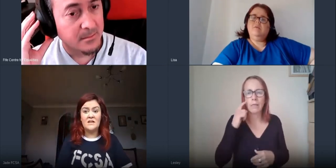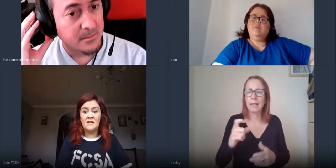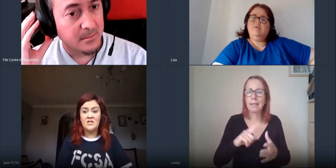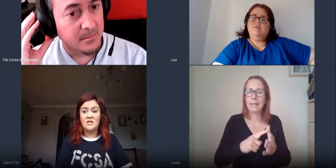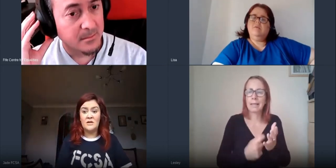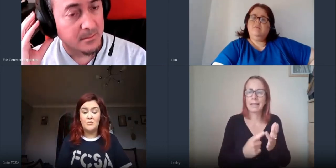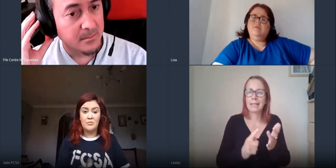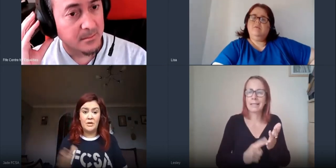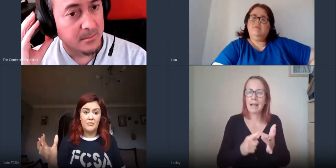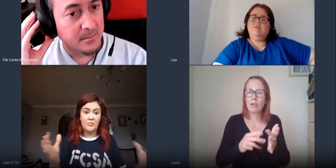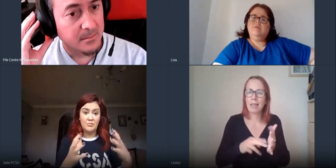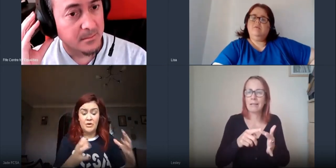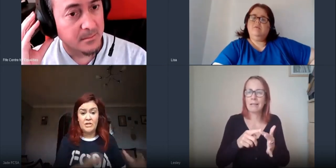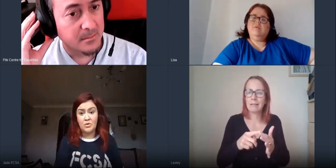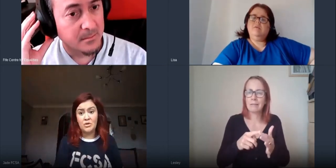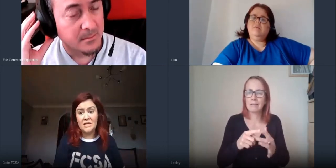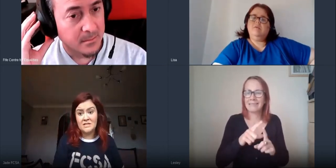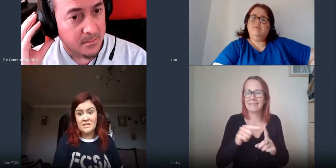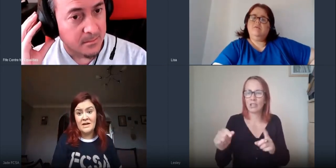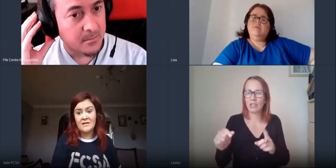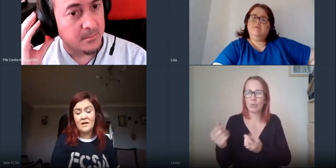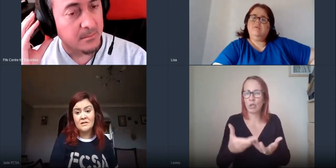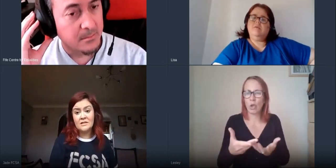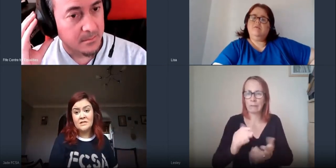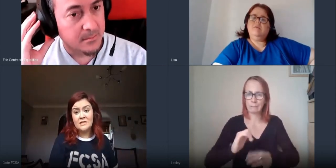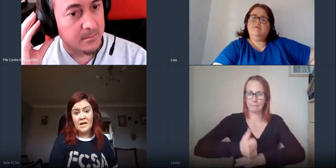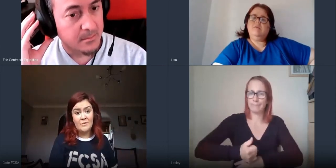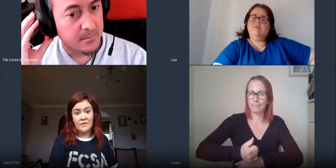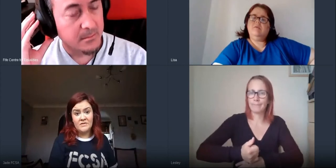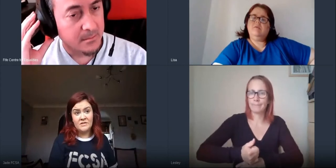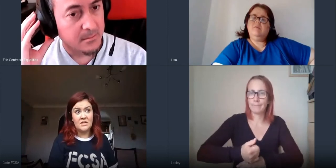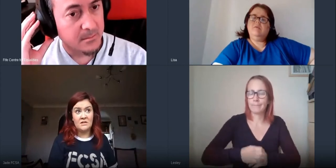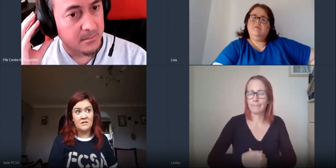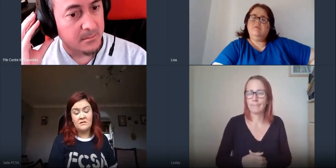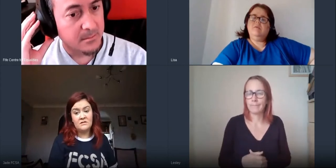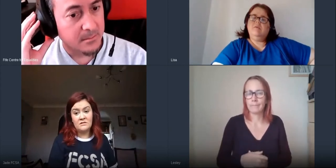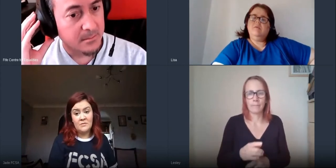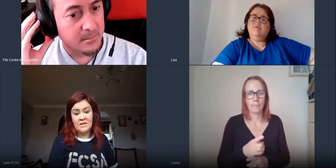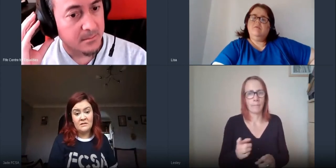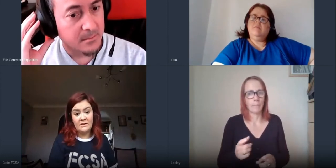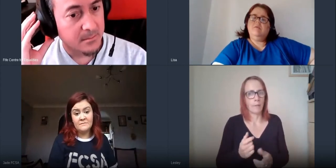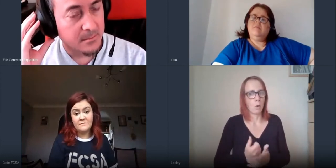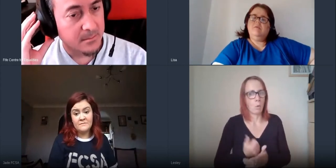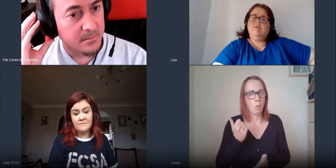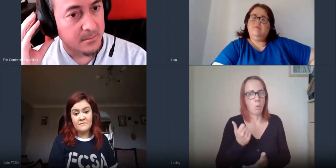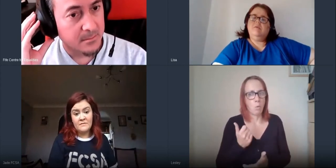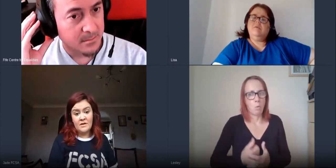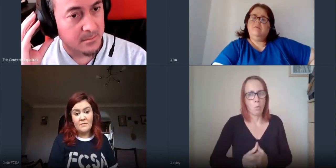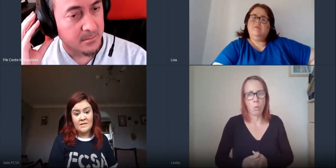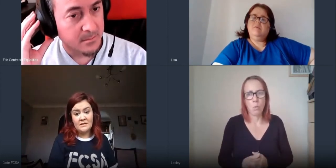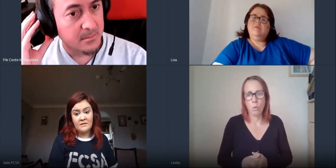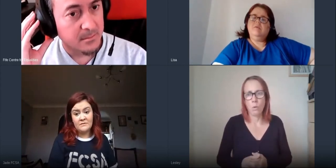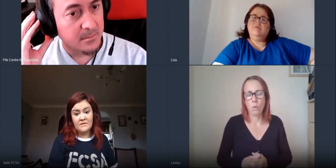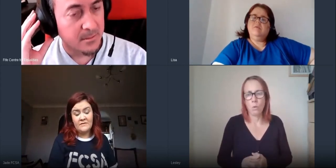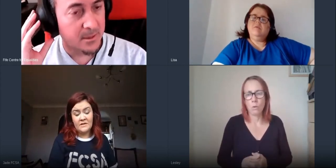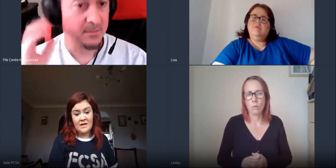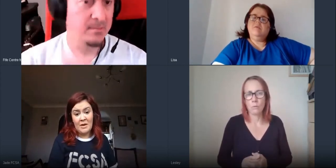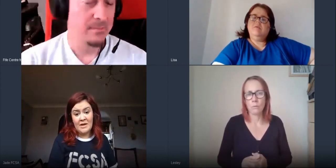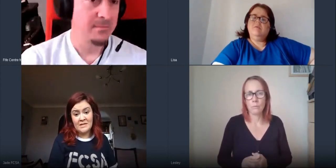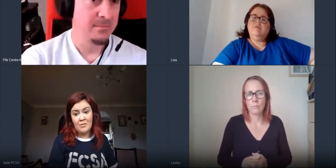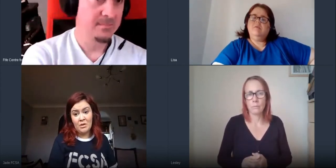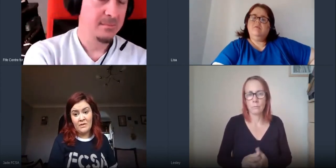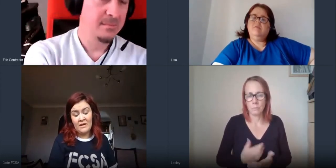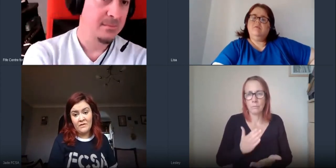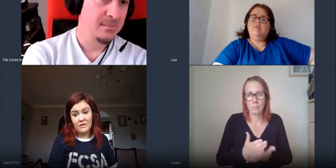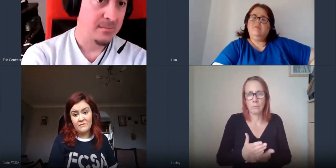that initially kind of put this project together and have done amazingly amazingly definitely set by